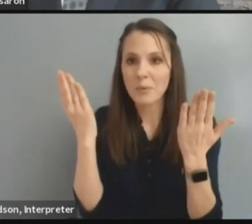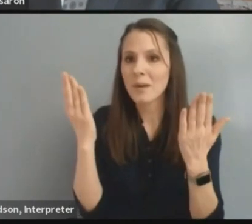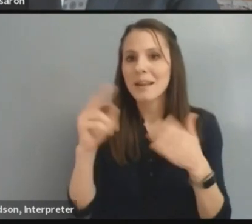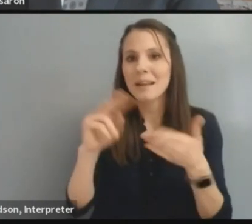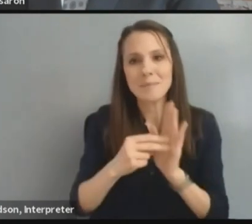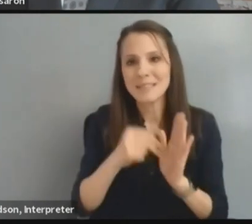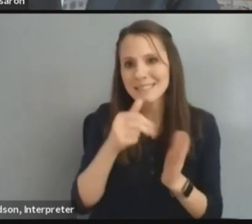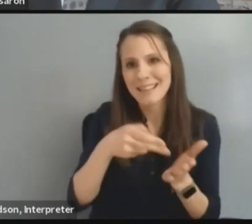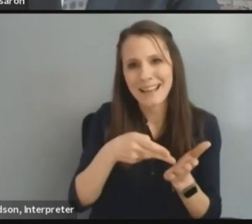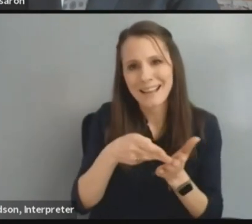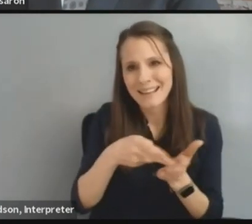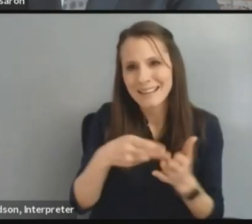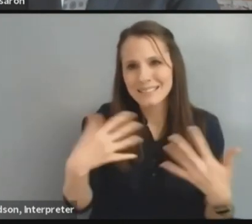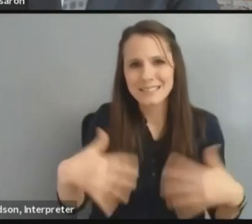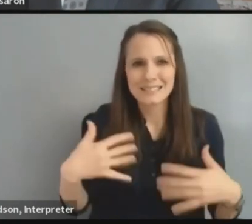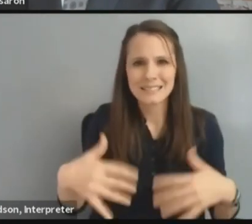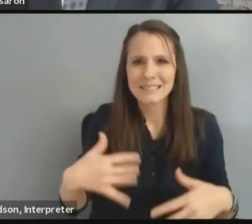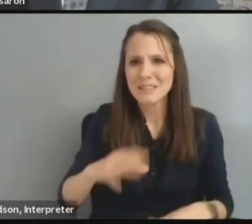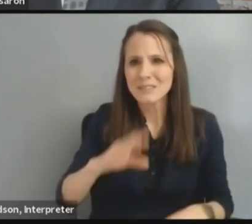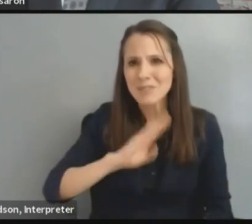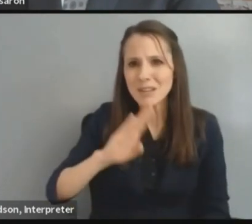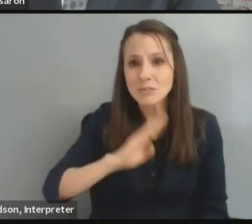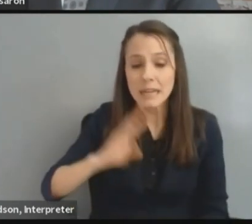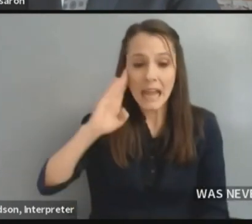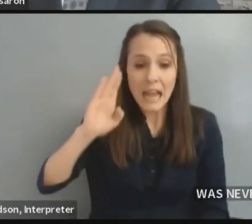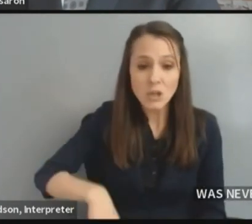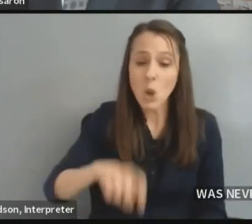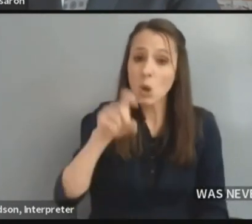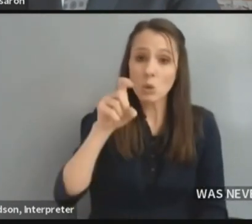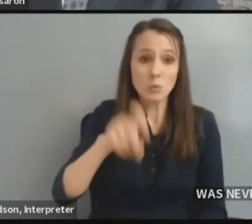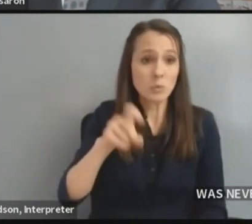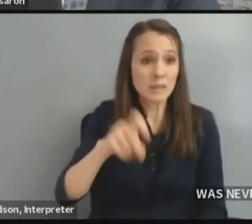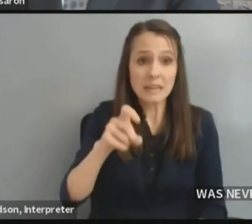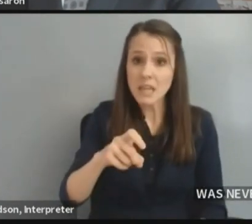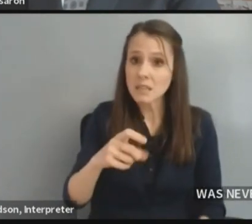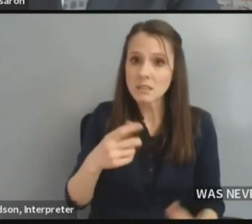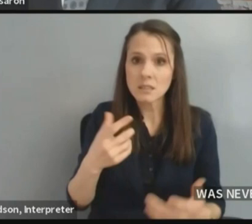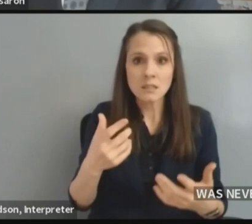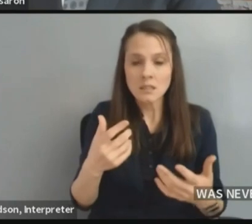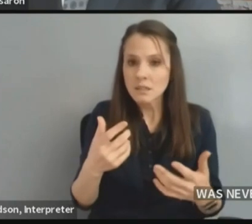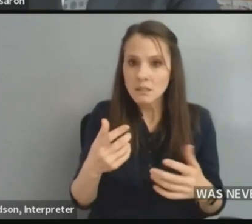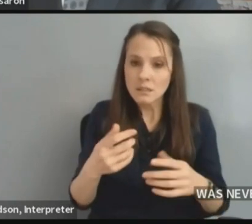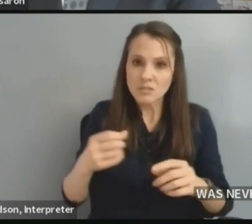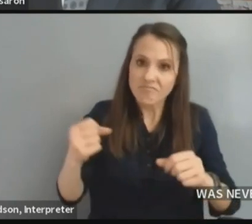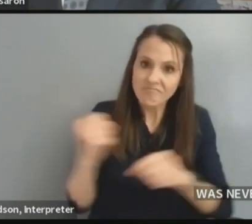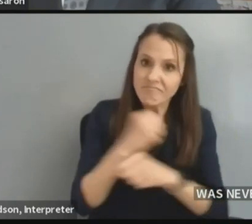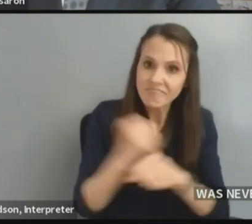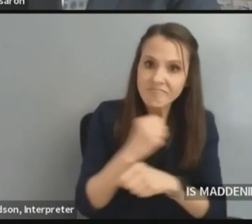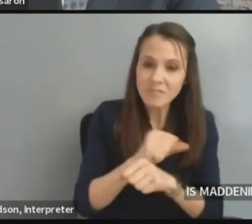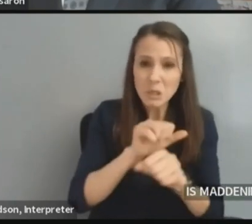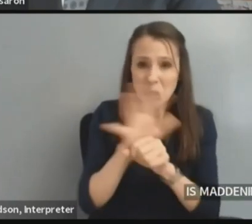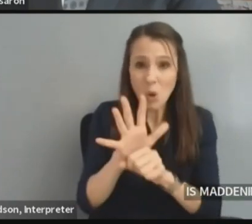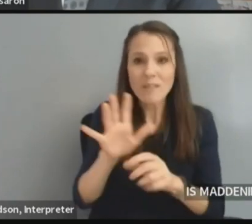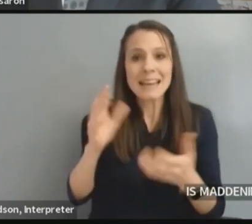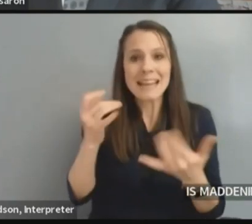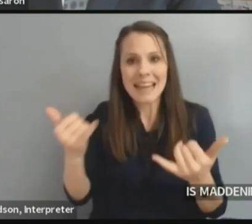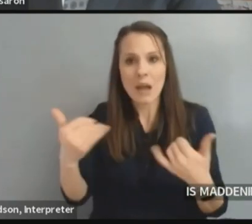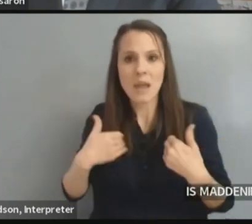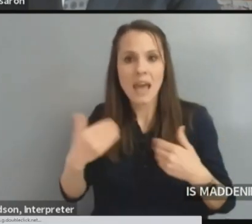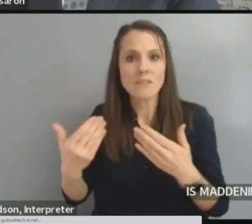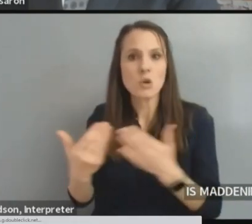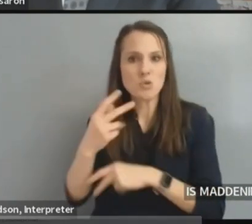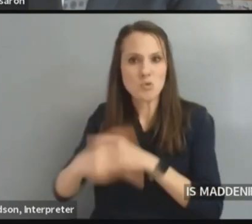maddening because I know we are in a race here. We are racing against a variant that has now been detected in Michigan that is highly